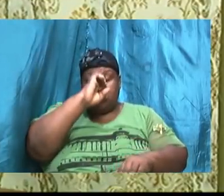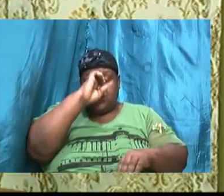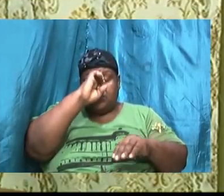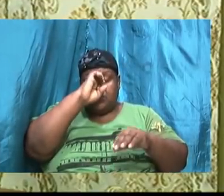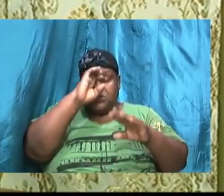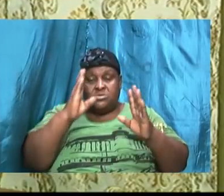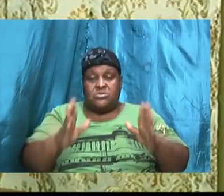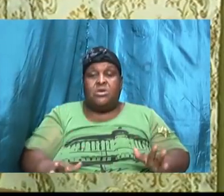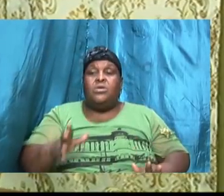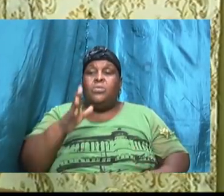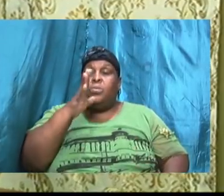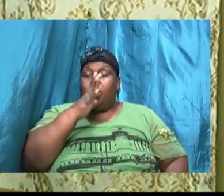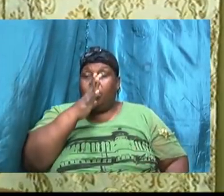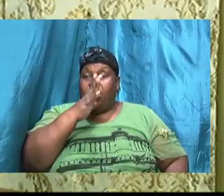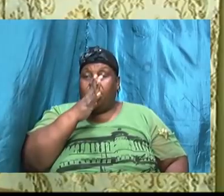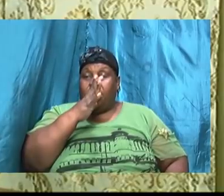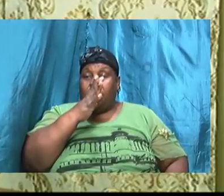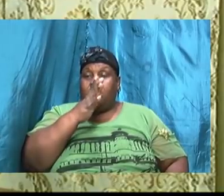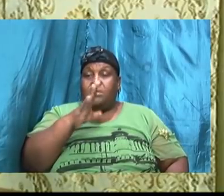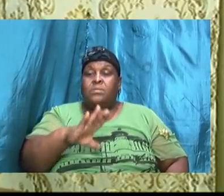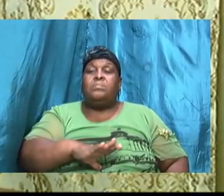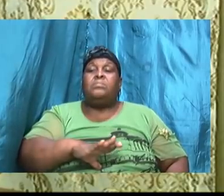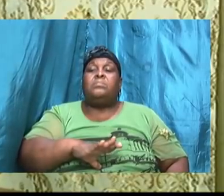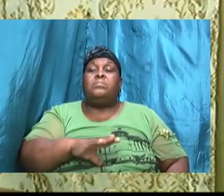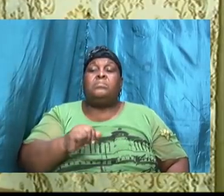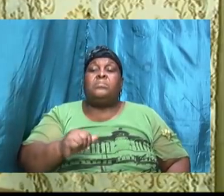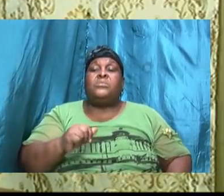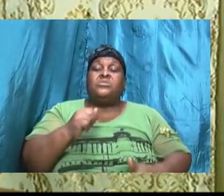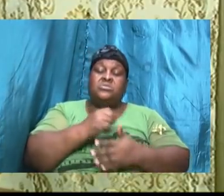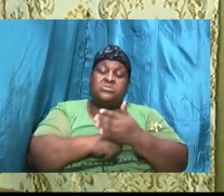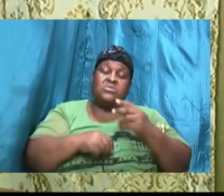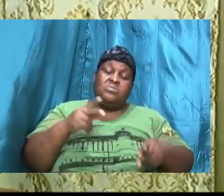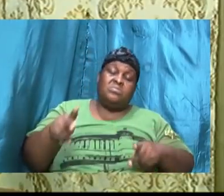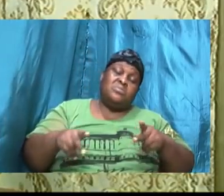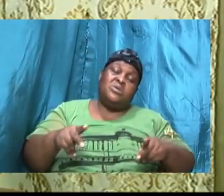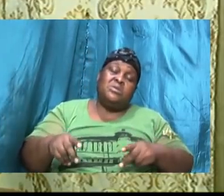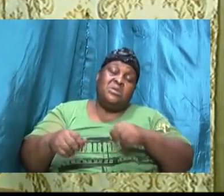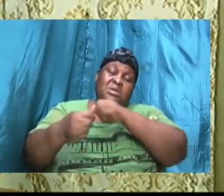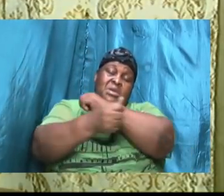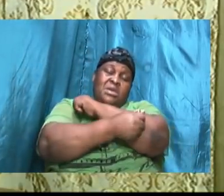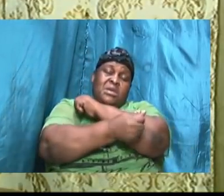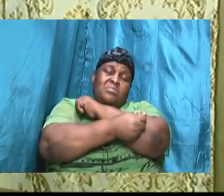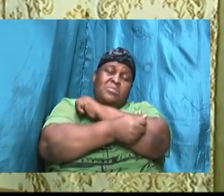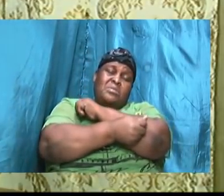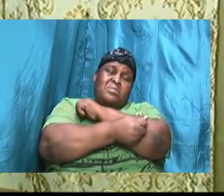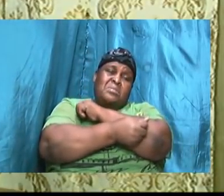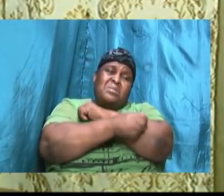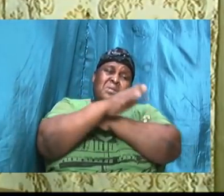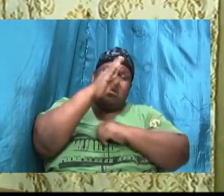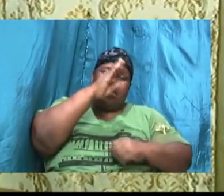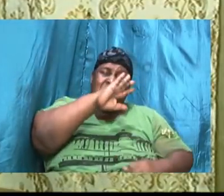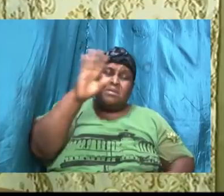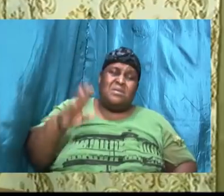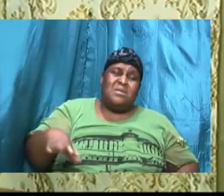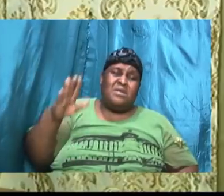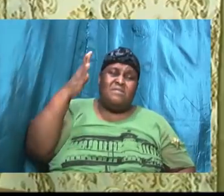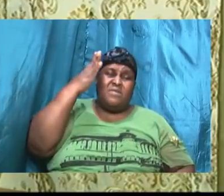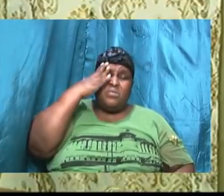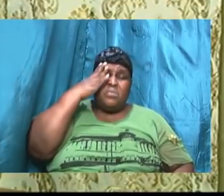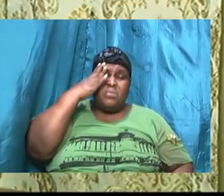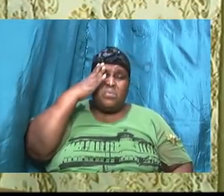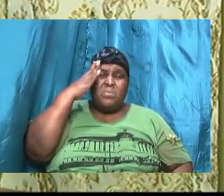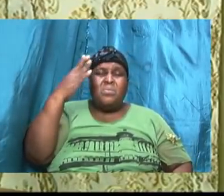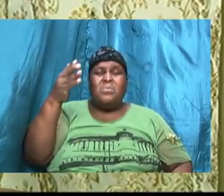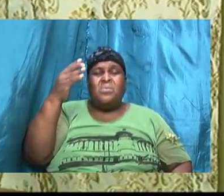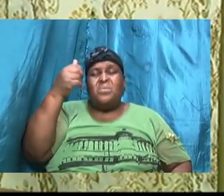folks would argue that Abraham did not knew God's will in its